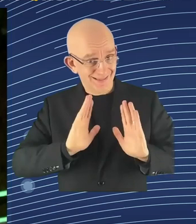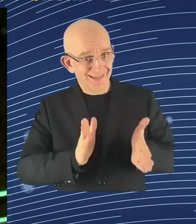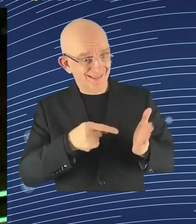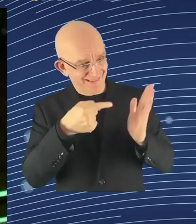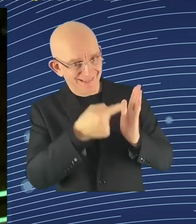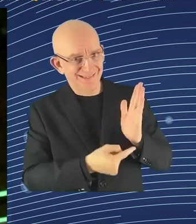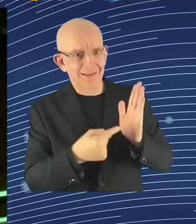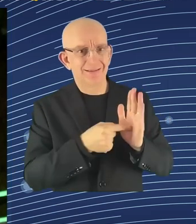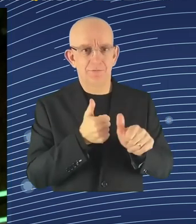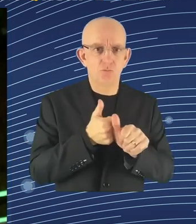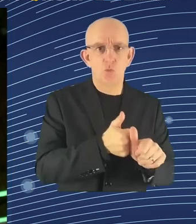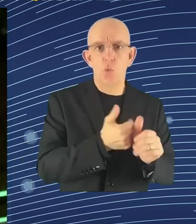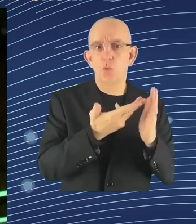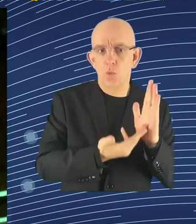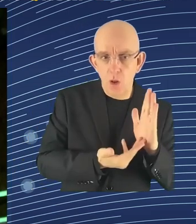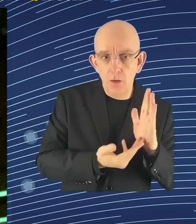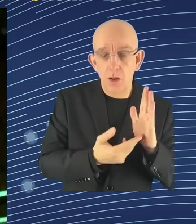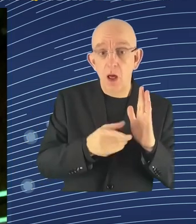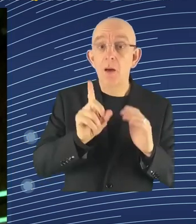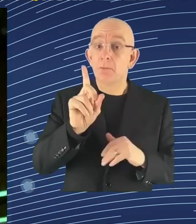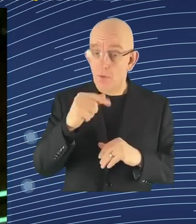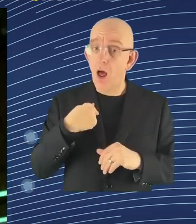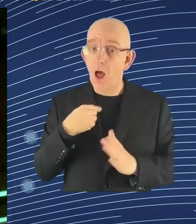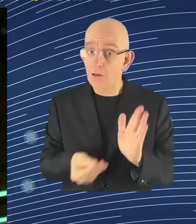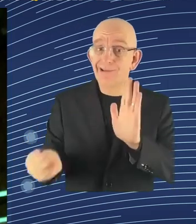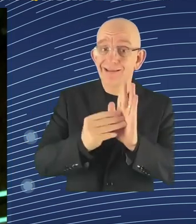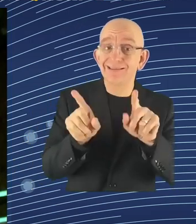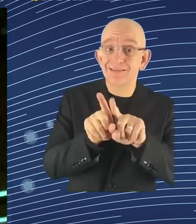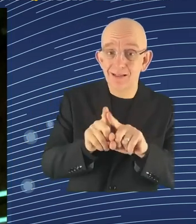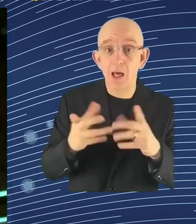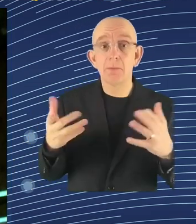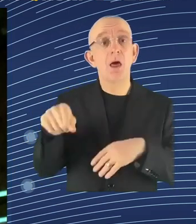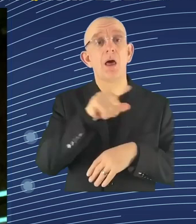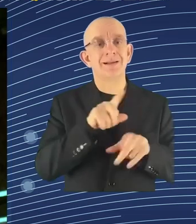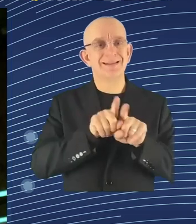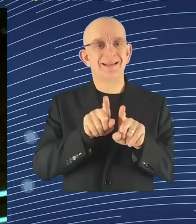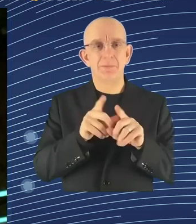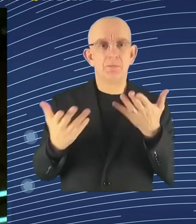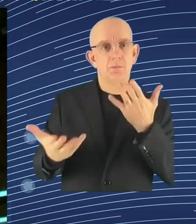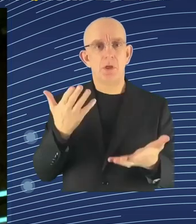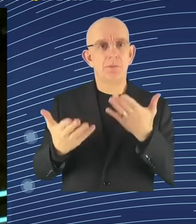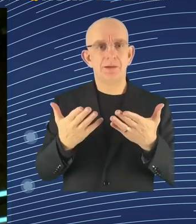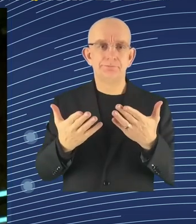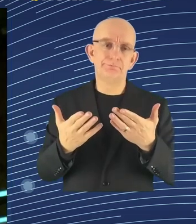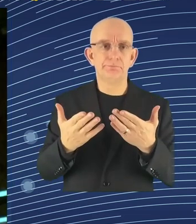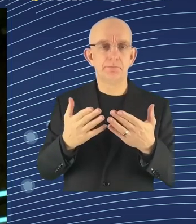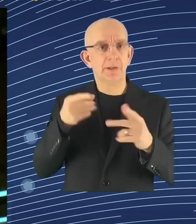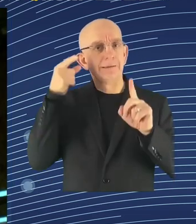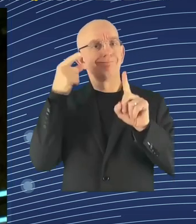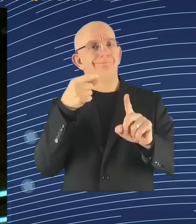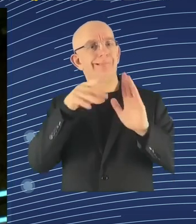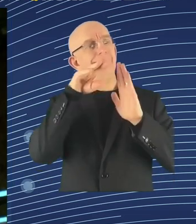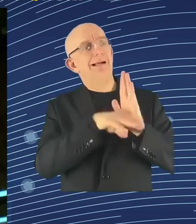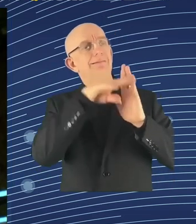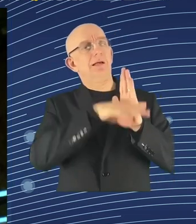to be good, and I would even say better, at developing new technologies. And there are a lot of interesting